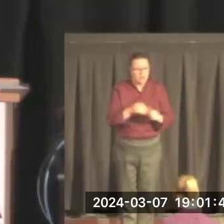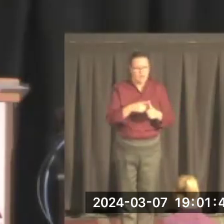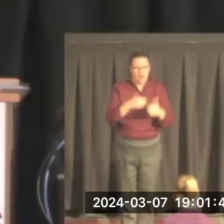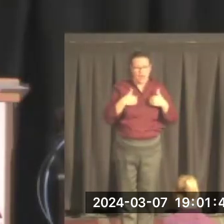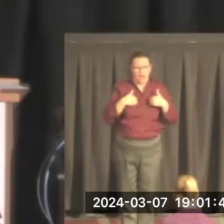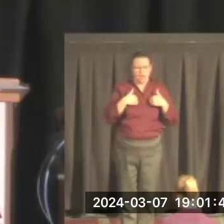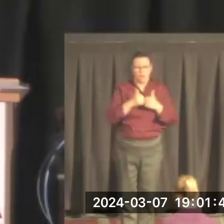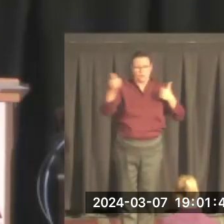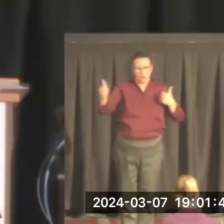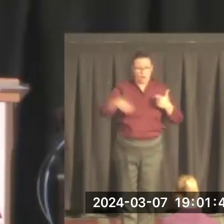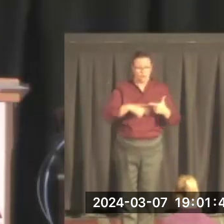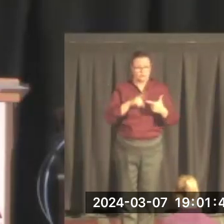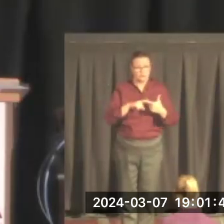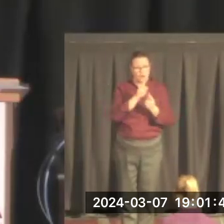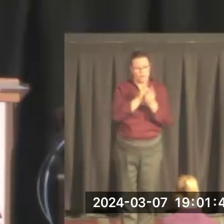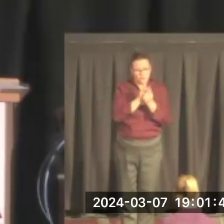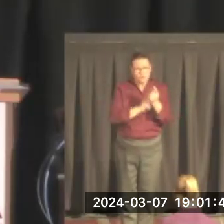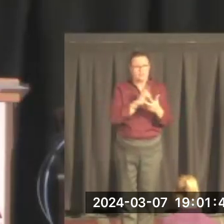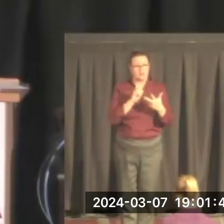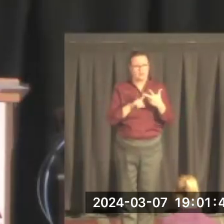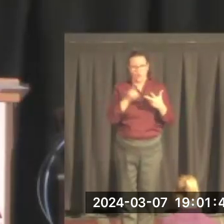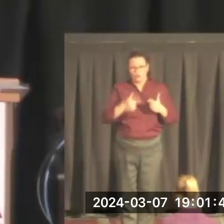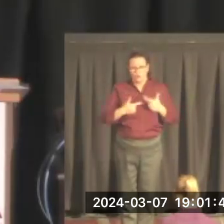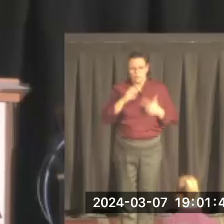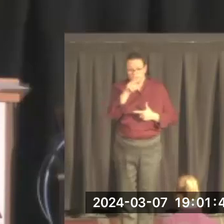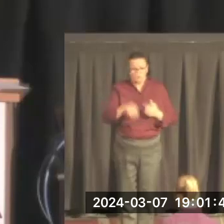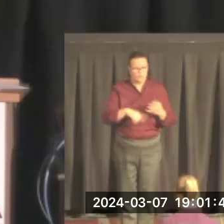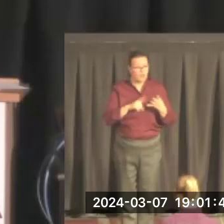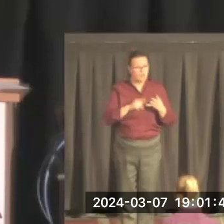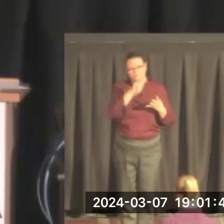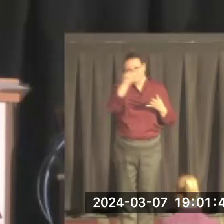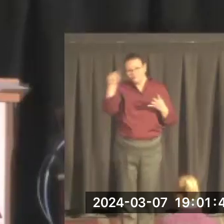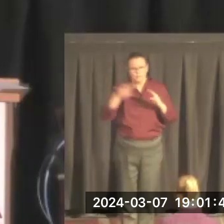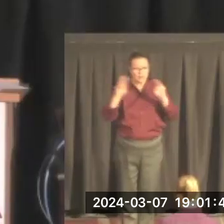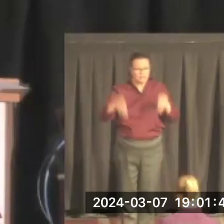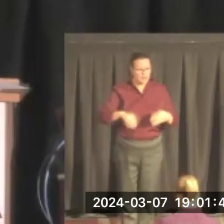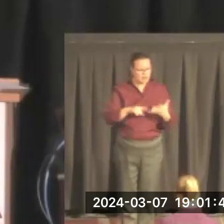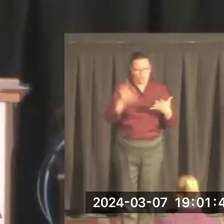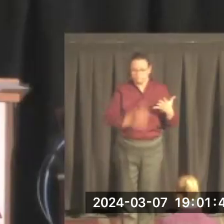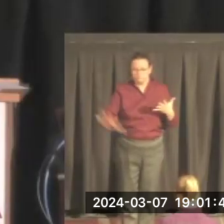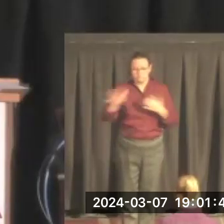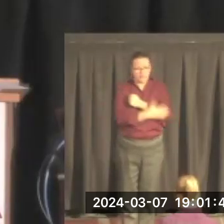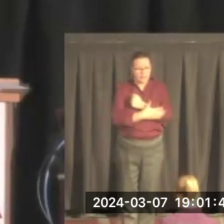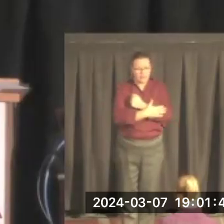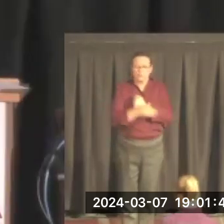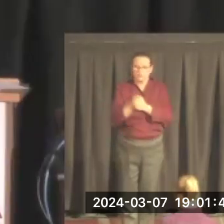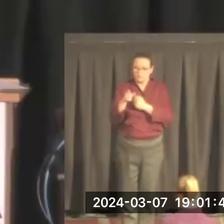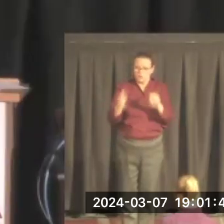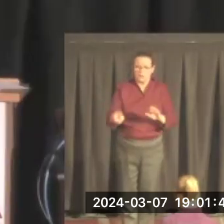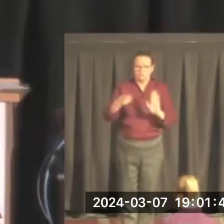so if you live in Missoula, you live anywhere else in Montana or across the country, you can participate in MOLLE.